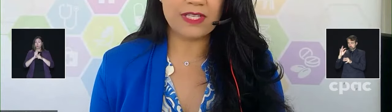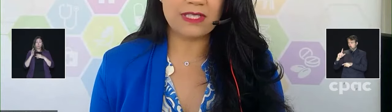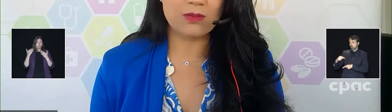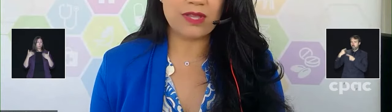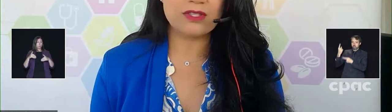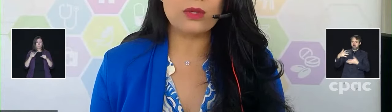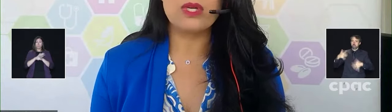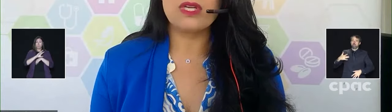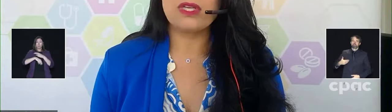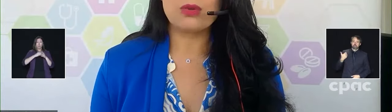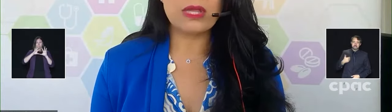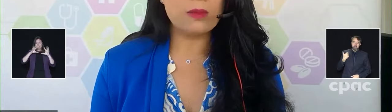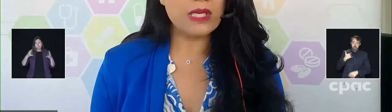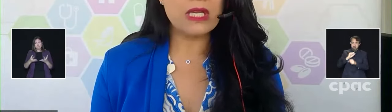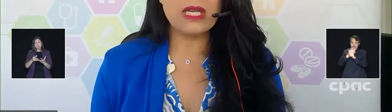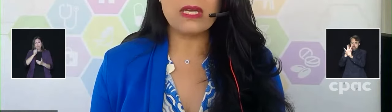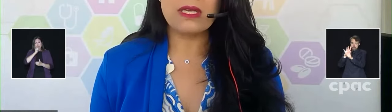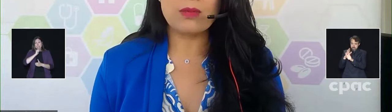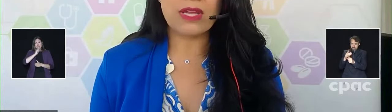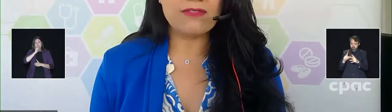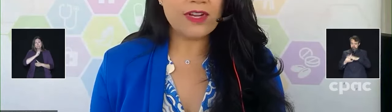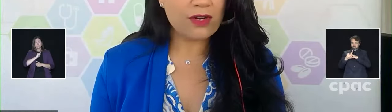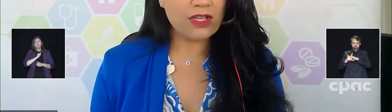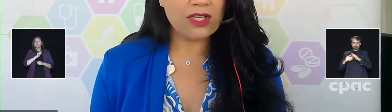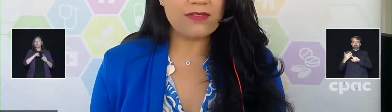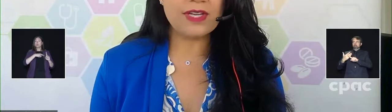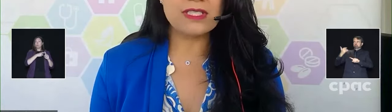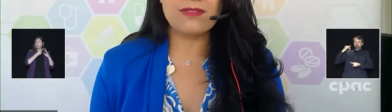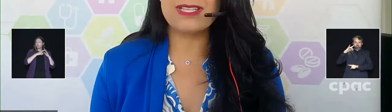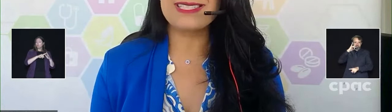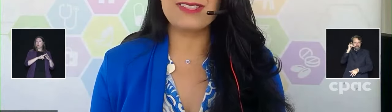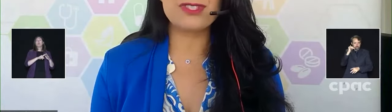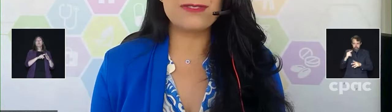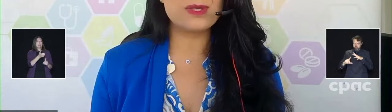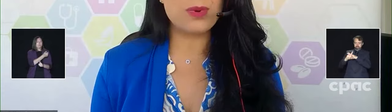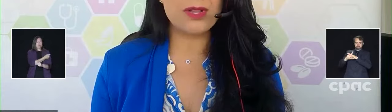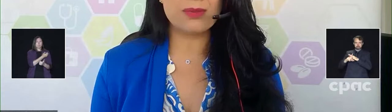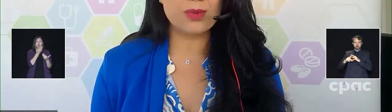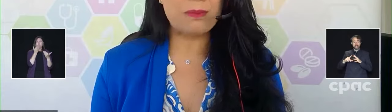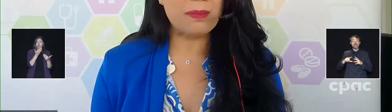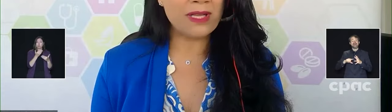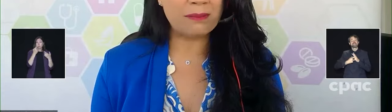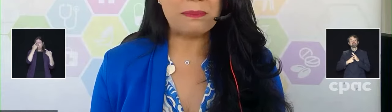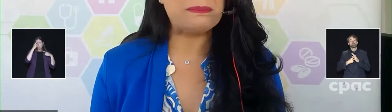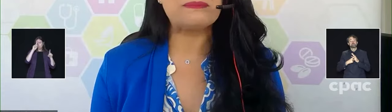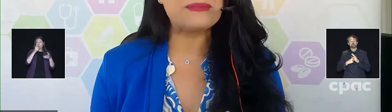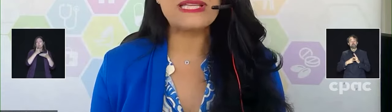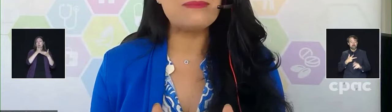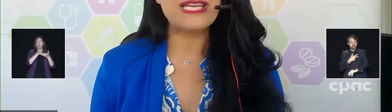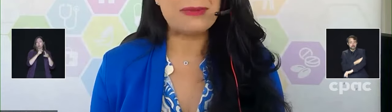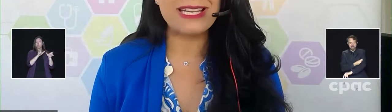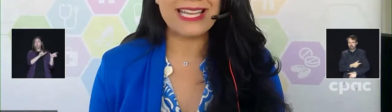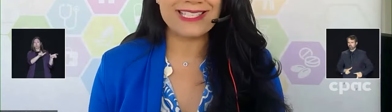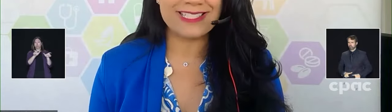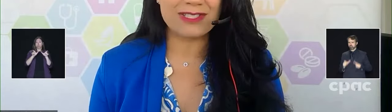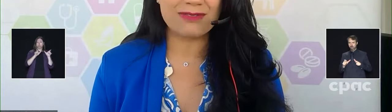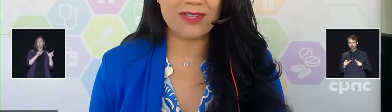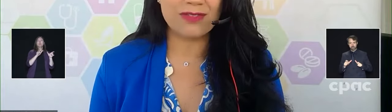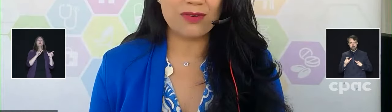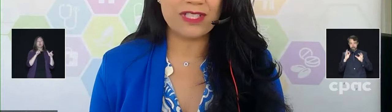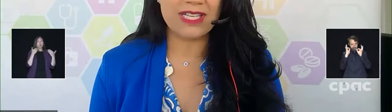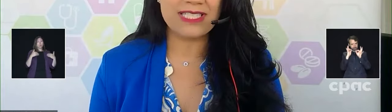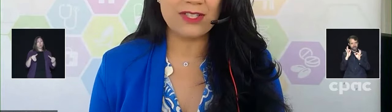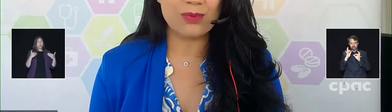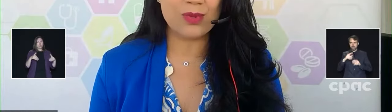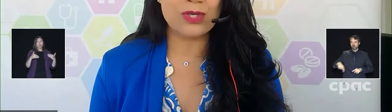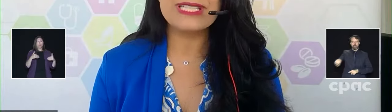facing with. So at the beginning, we had very good effectiveness. They've served us well through many, many, many cases of COVID